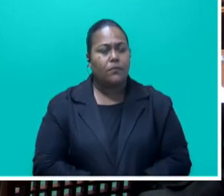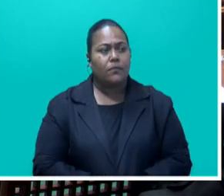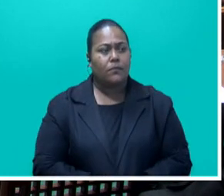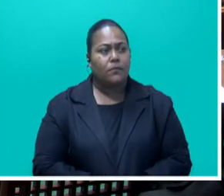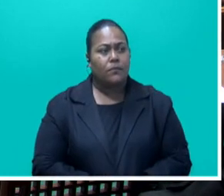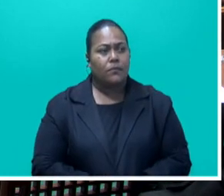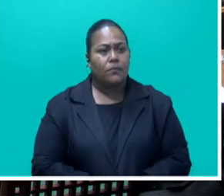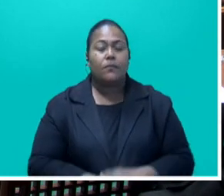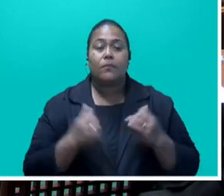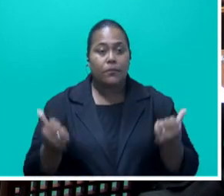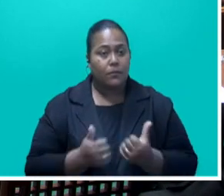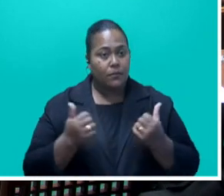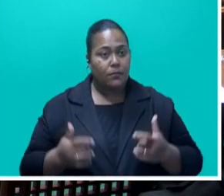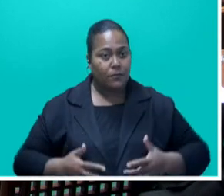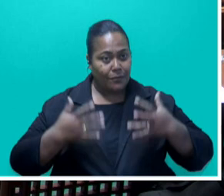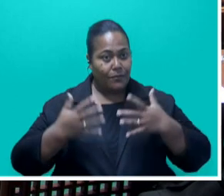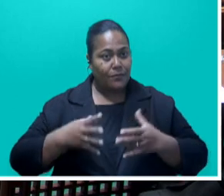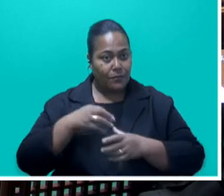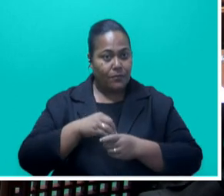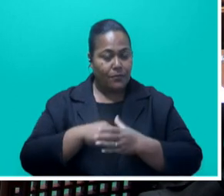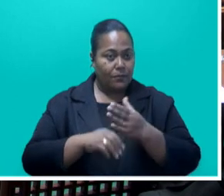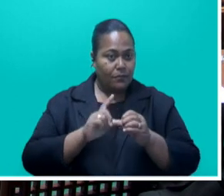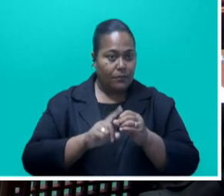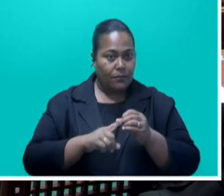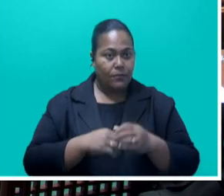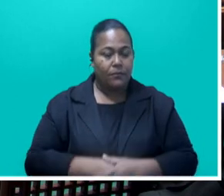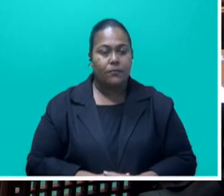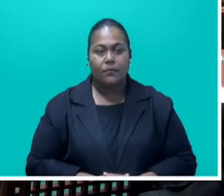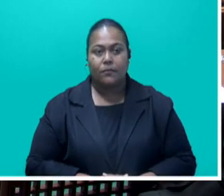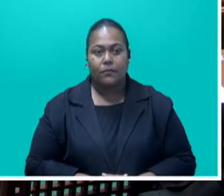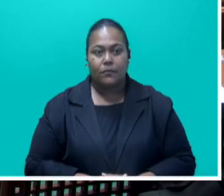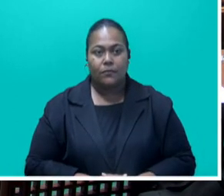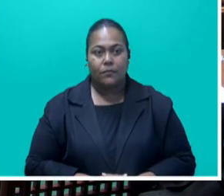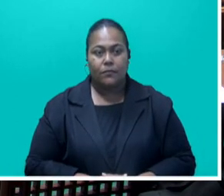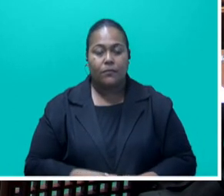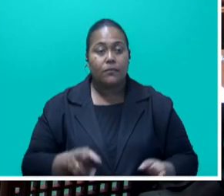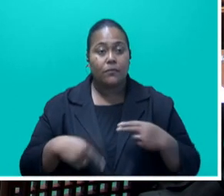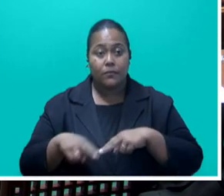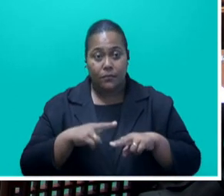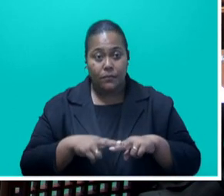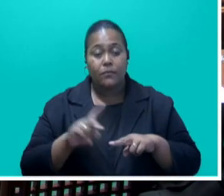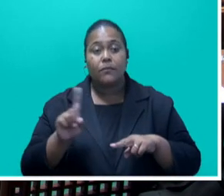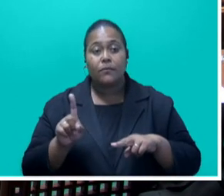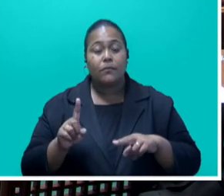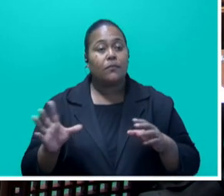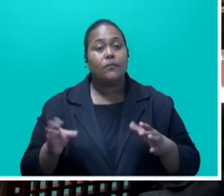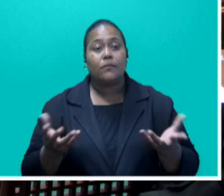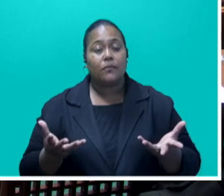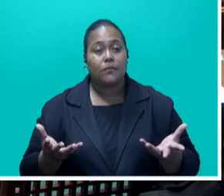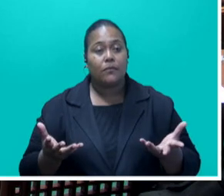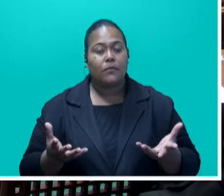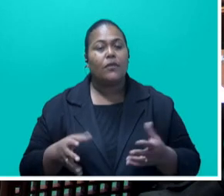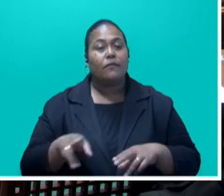data involved in this question, and actually the source is the Fiji Country Gender Assessment, which